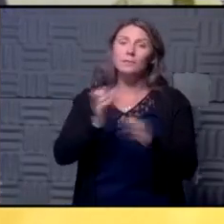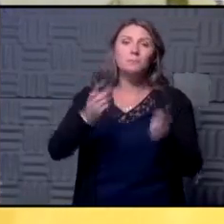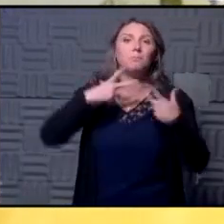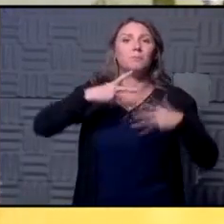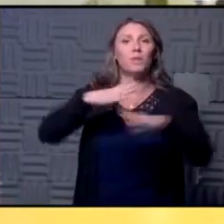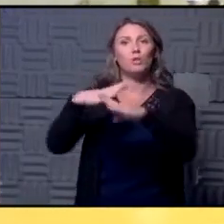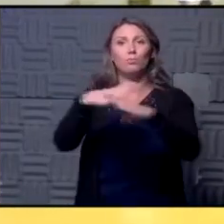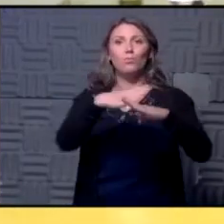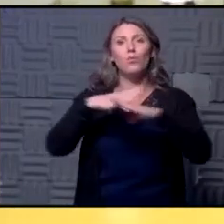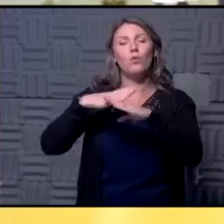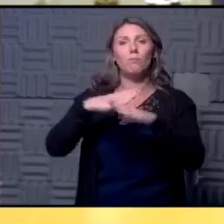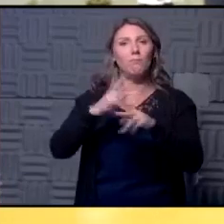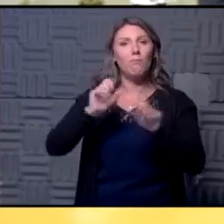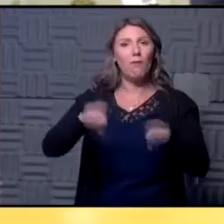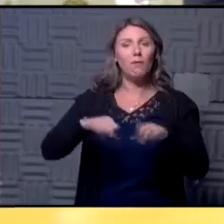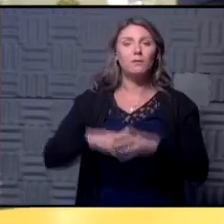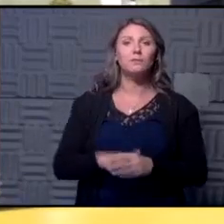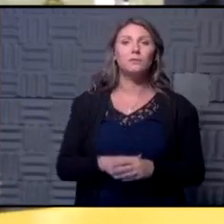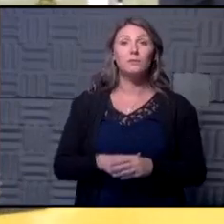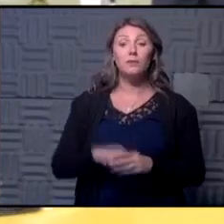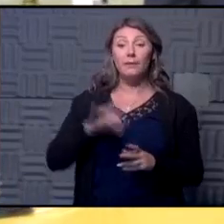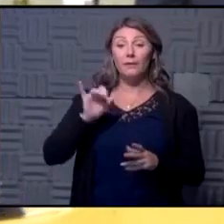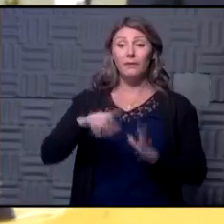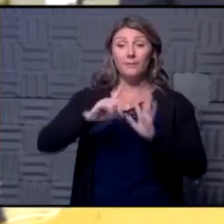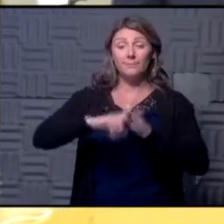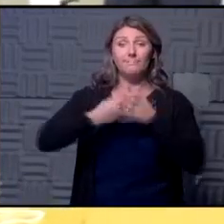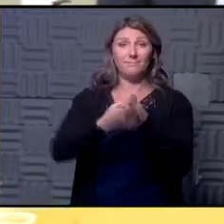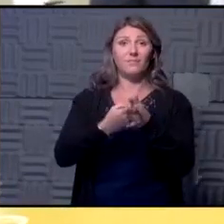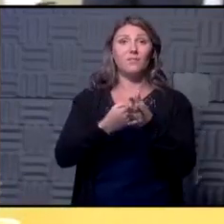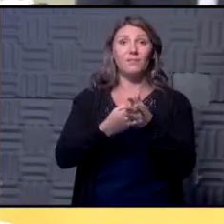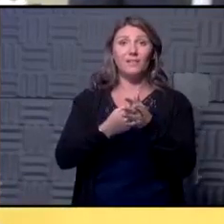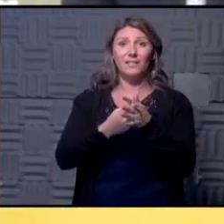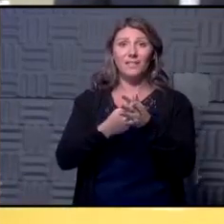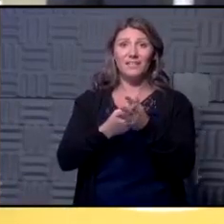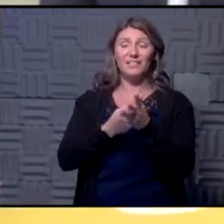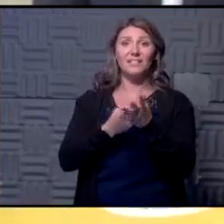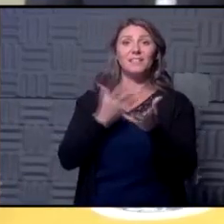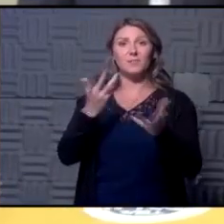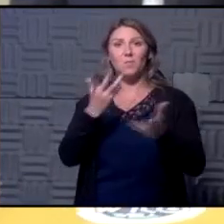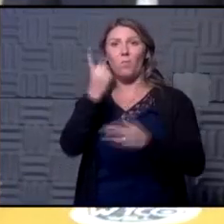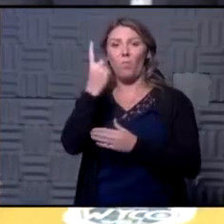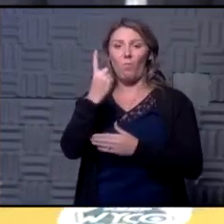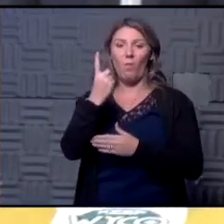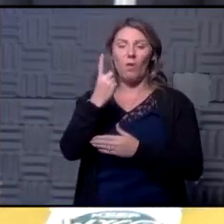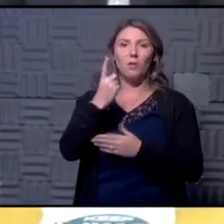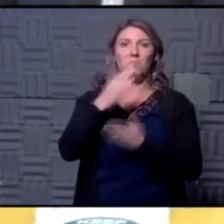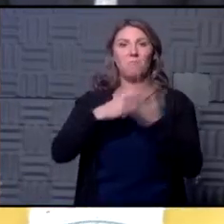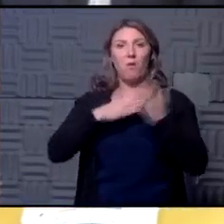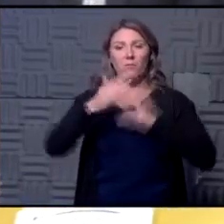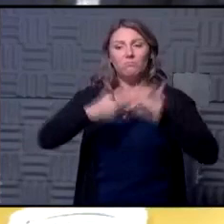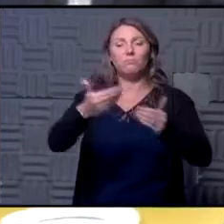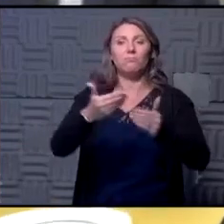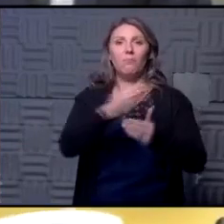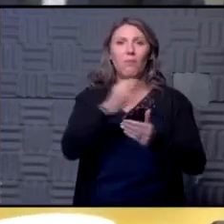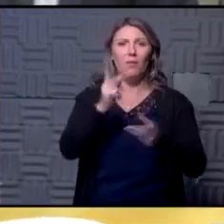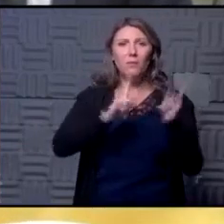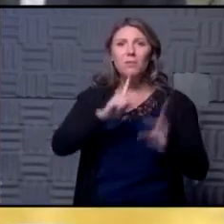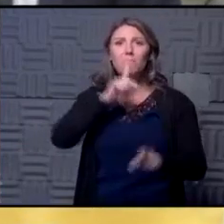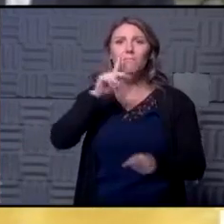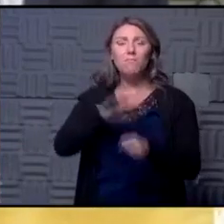precautions as possible I think this initiative is is a step in the right direction we want folks to take the pledge and really